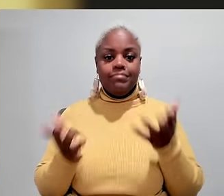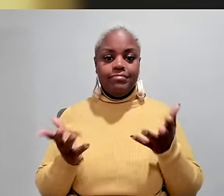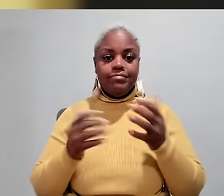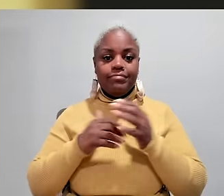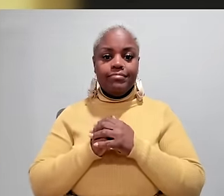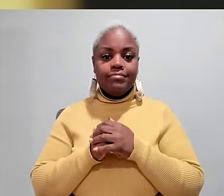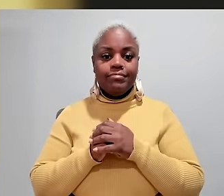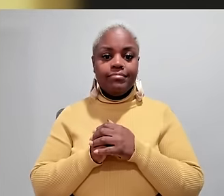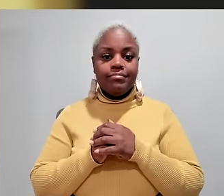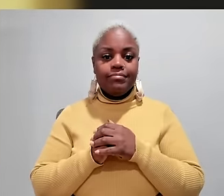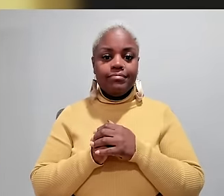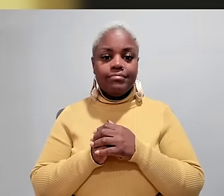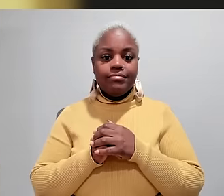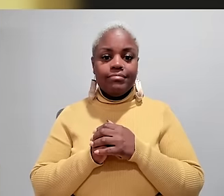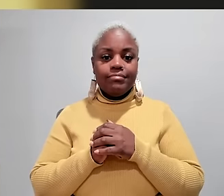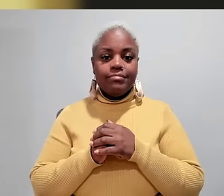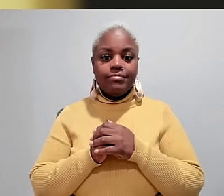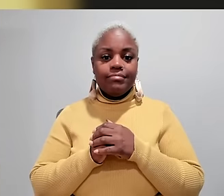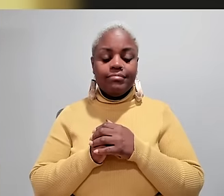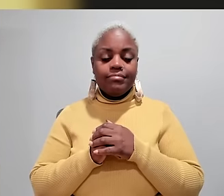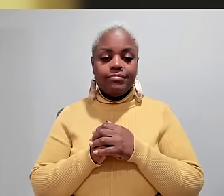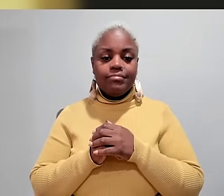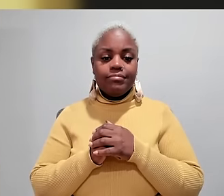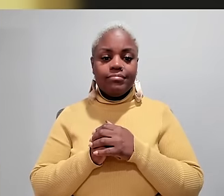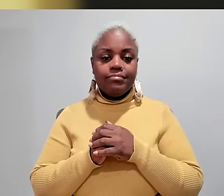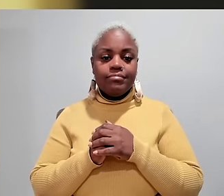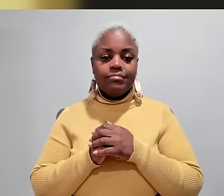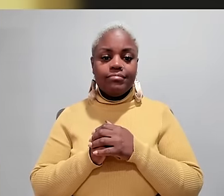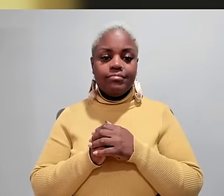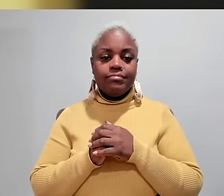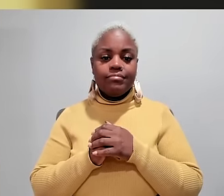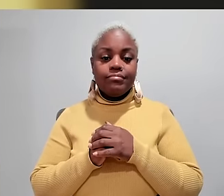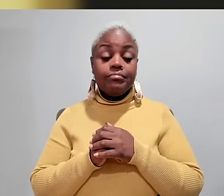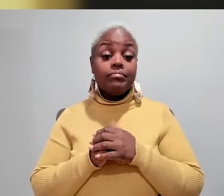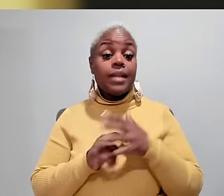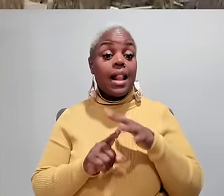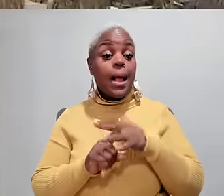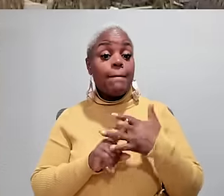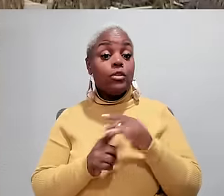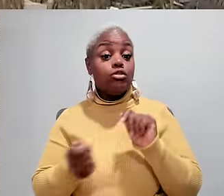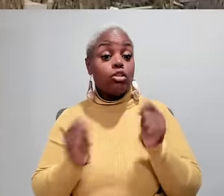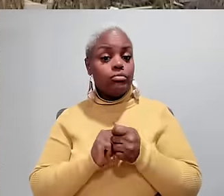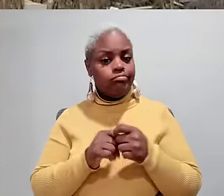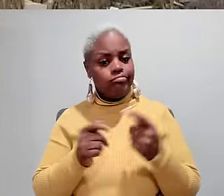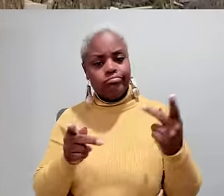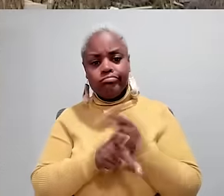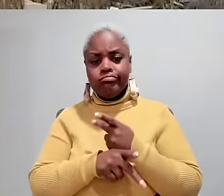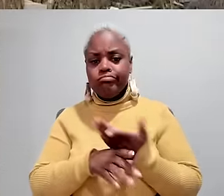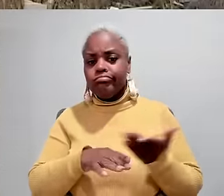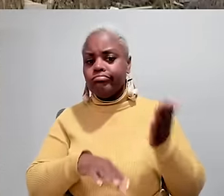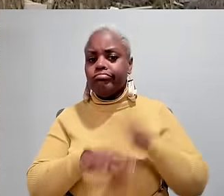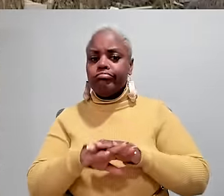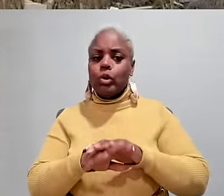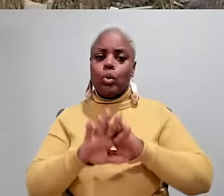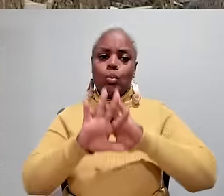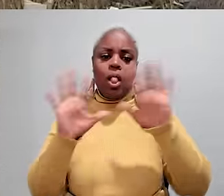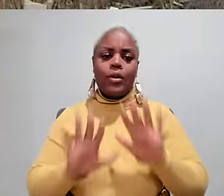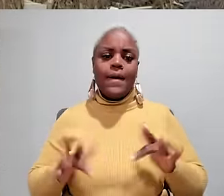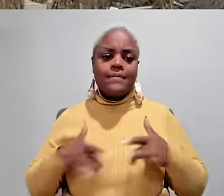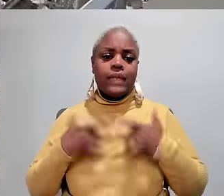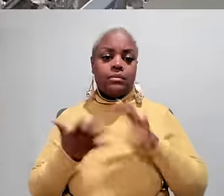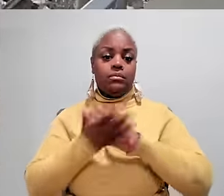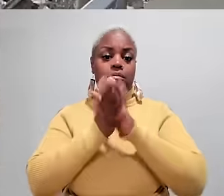because it's not if it is going to happen again. It's when. As climate change